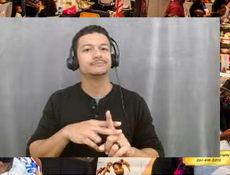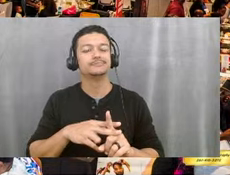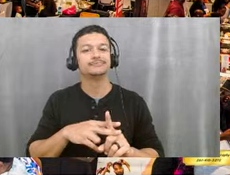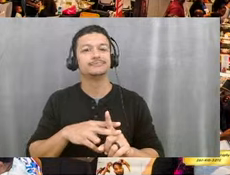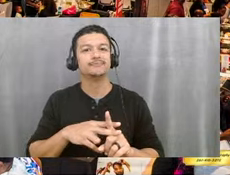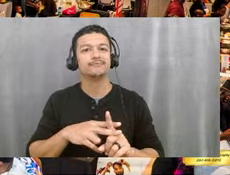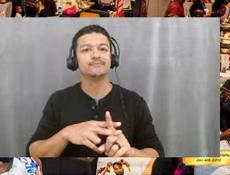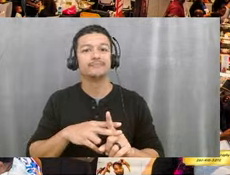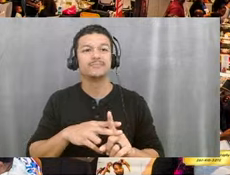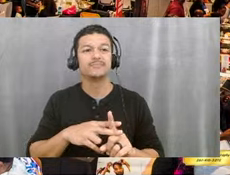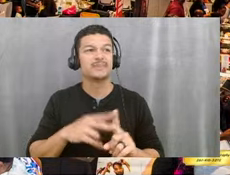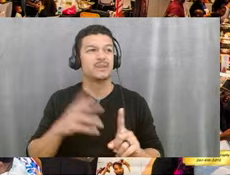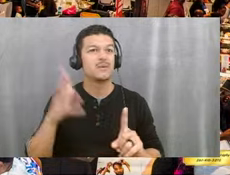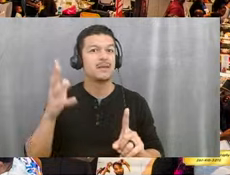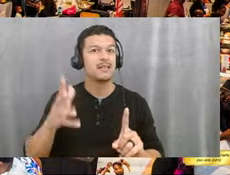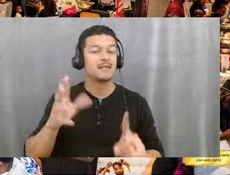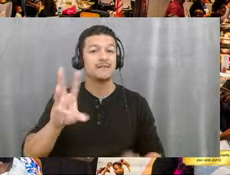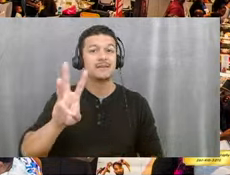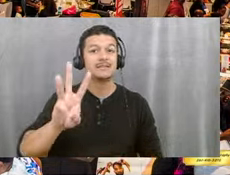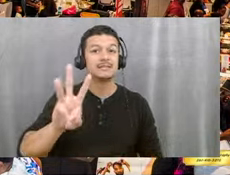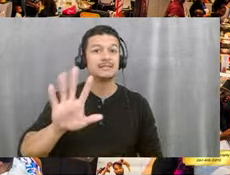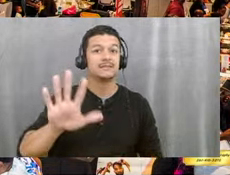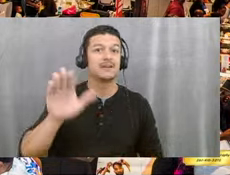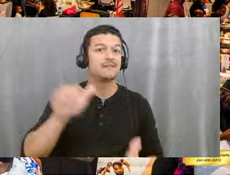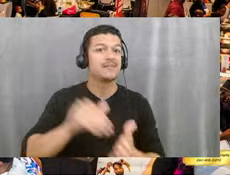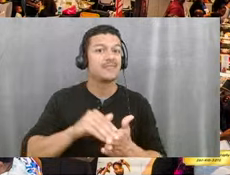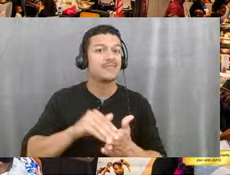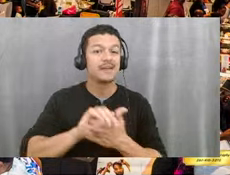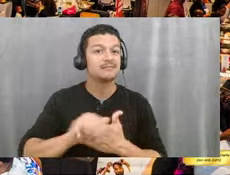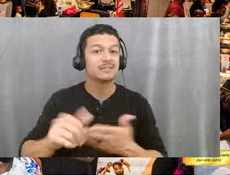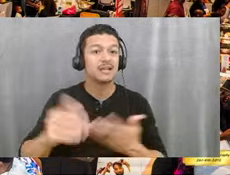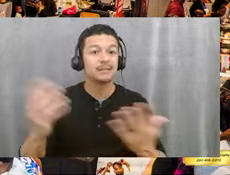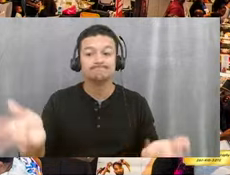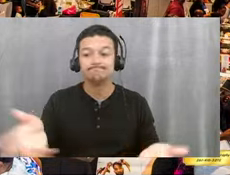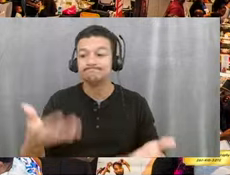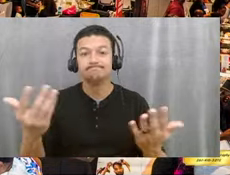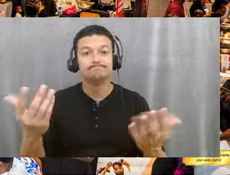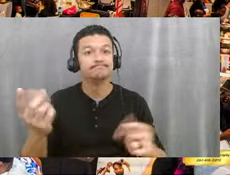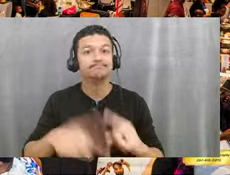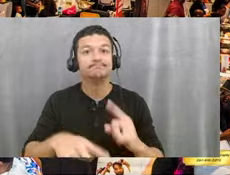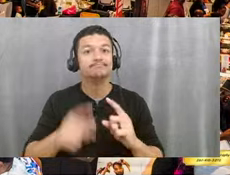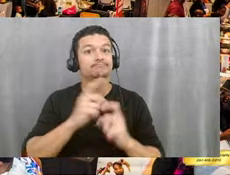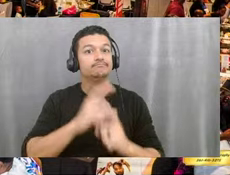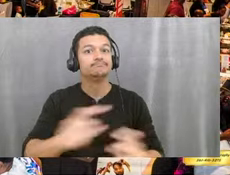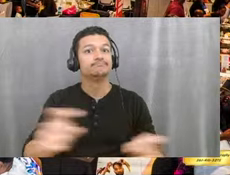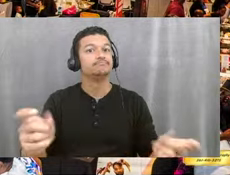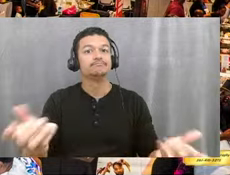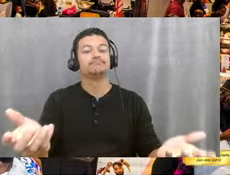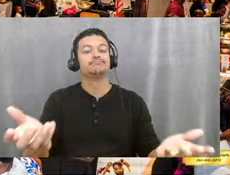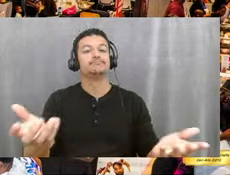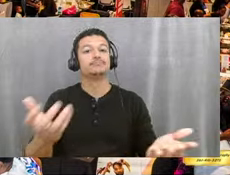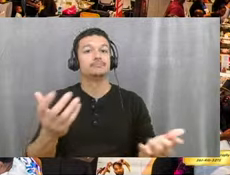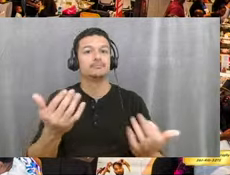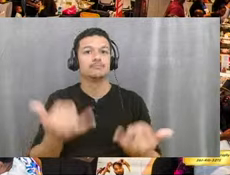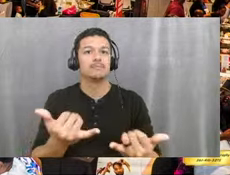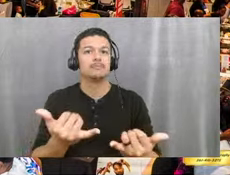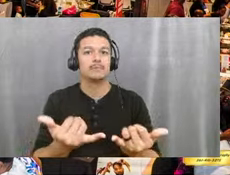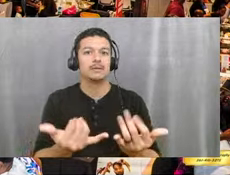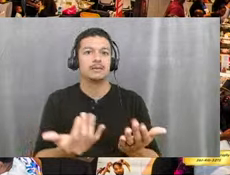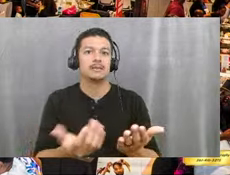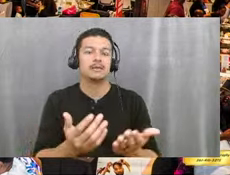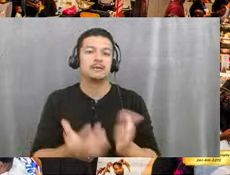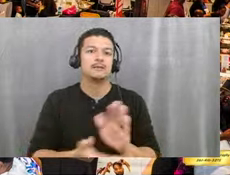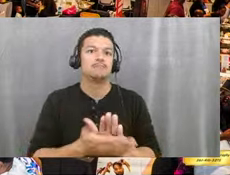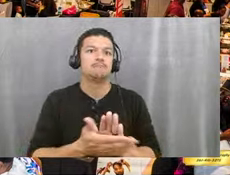or so thousand dollars that couldn't be given to small businesses. With this revamp of the grant, we